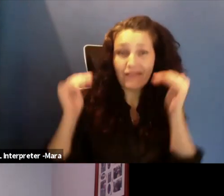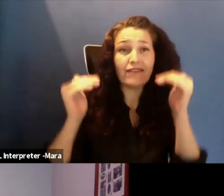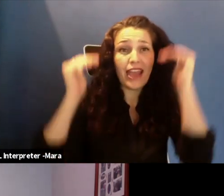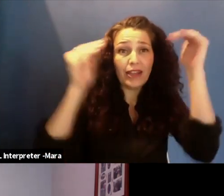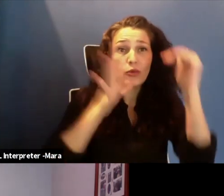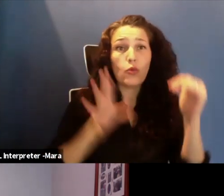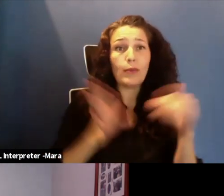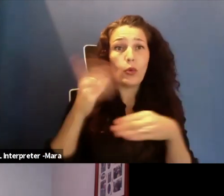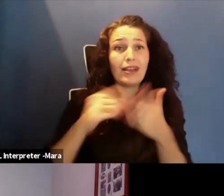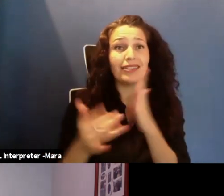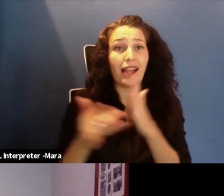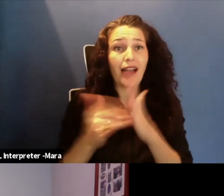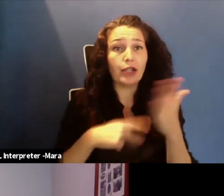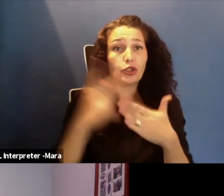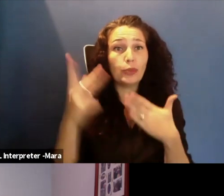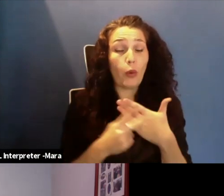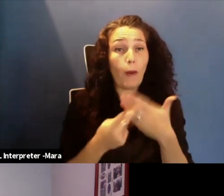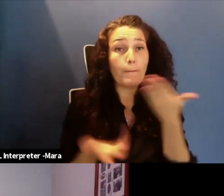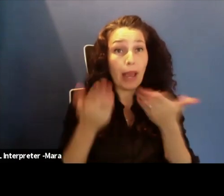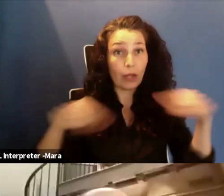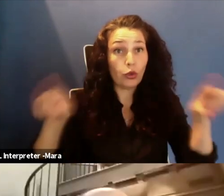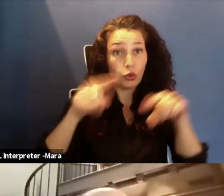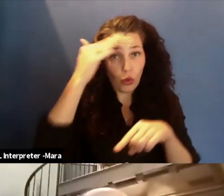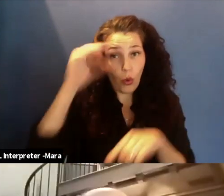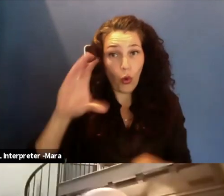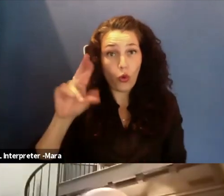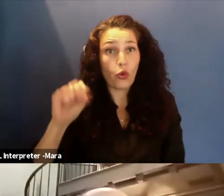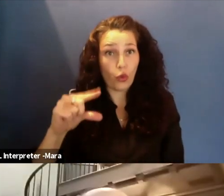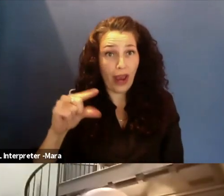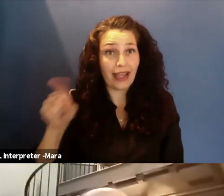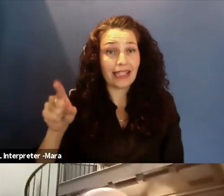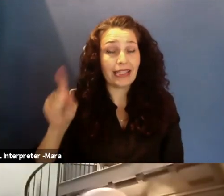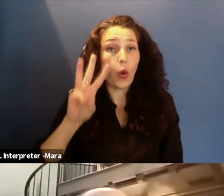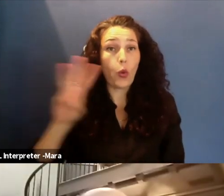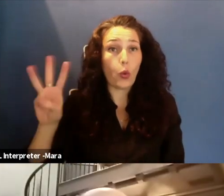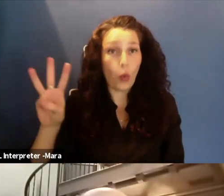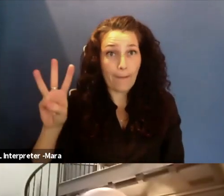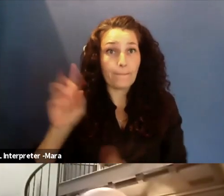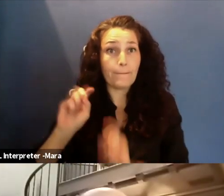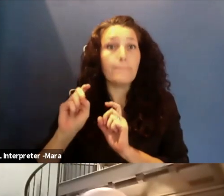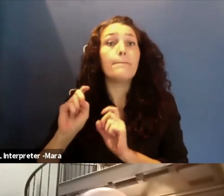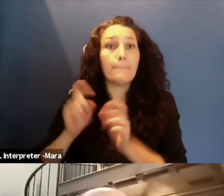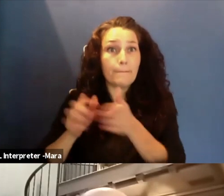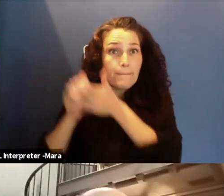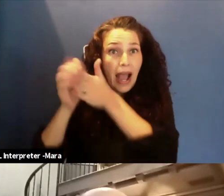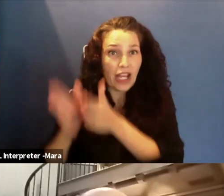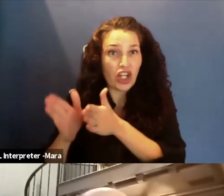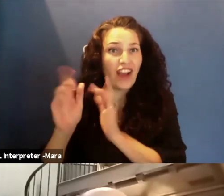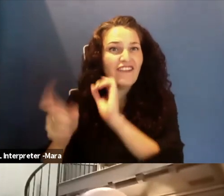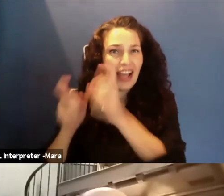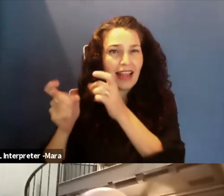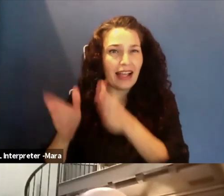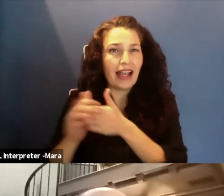program. Now, all of you probably know Craig is a web pioneer, a philanthropist who is leading advocacy